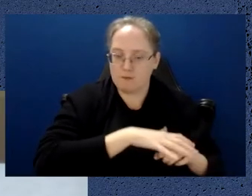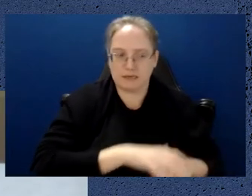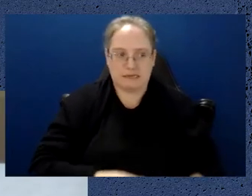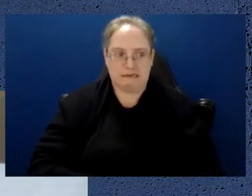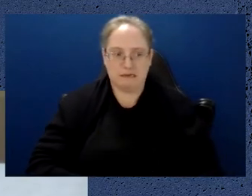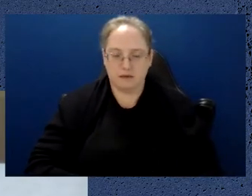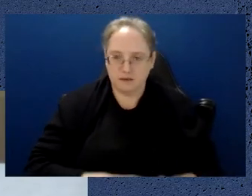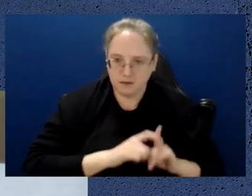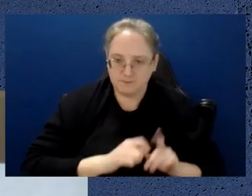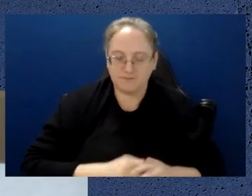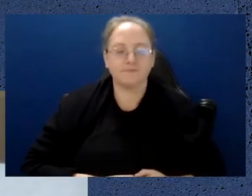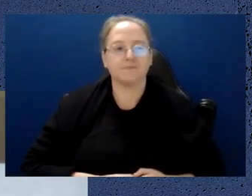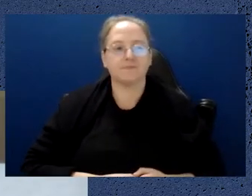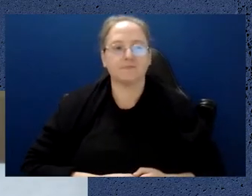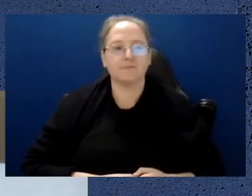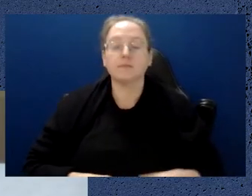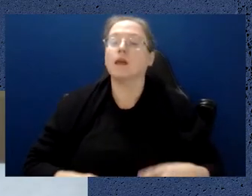as well.